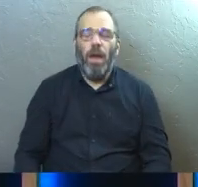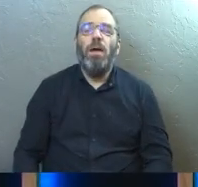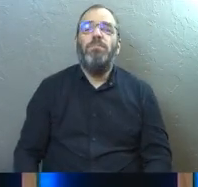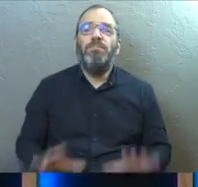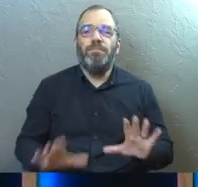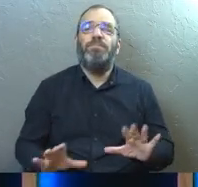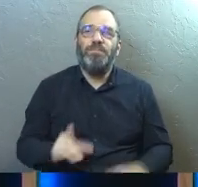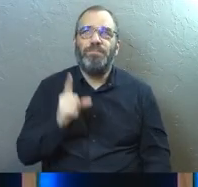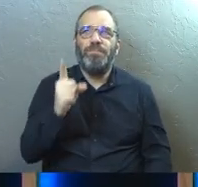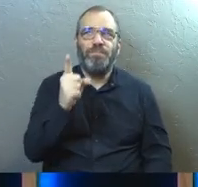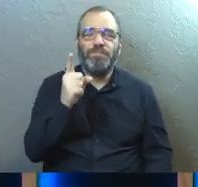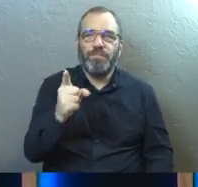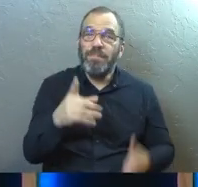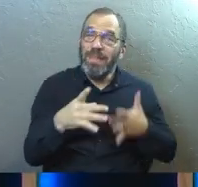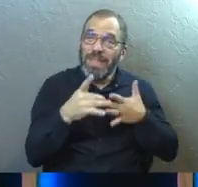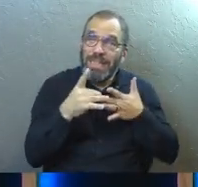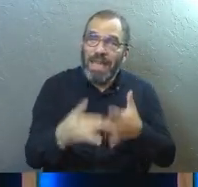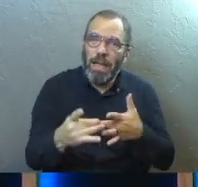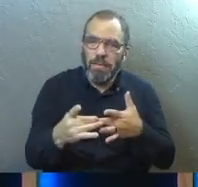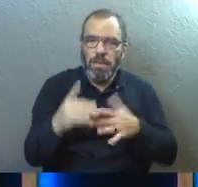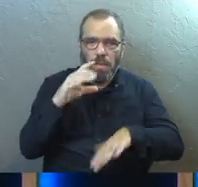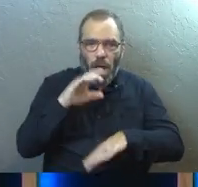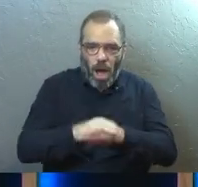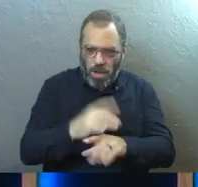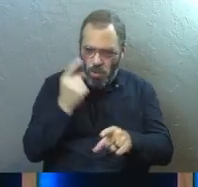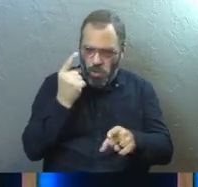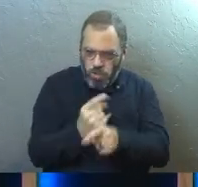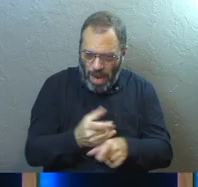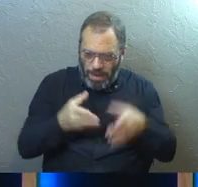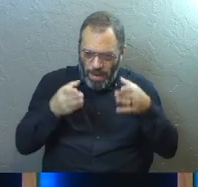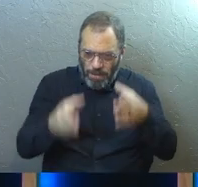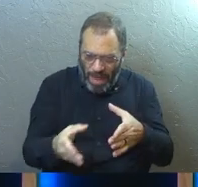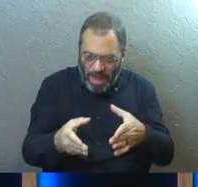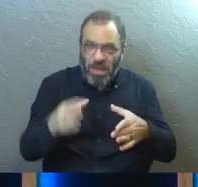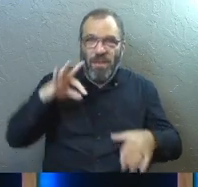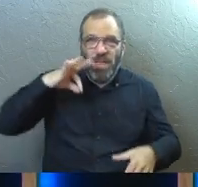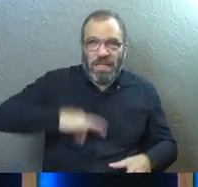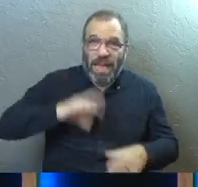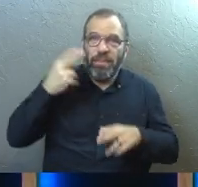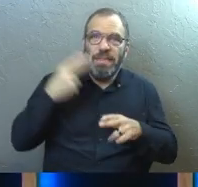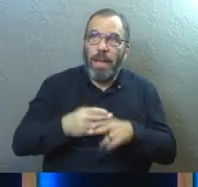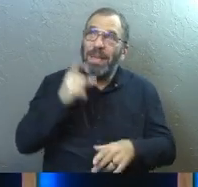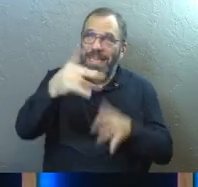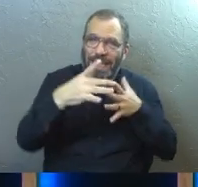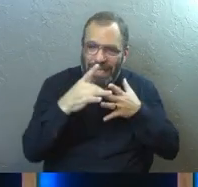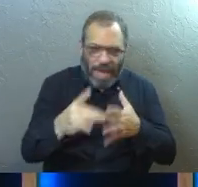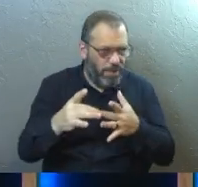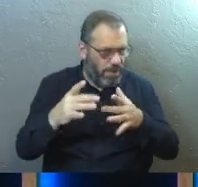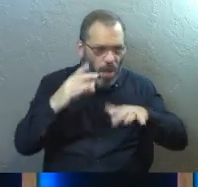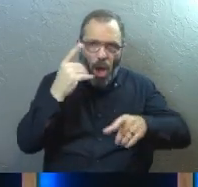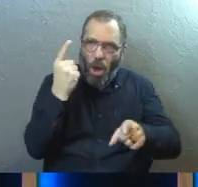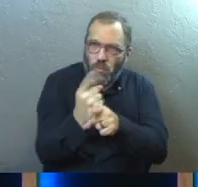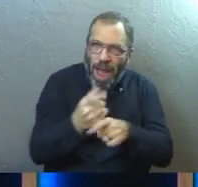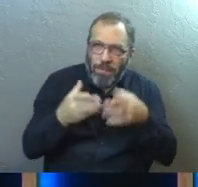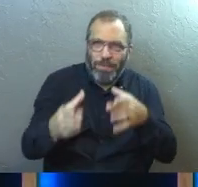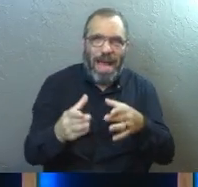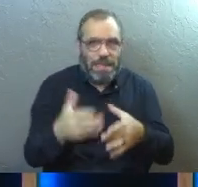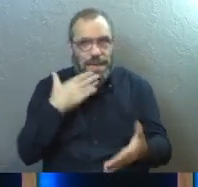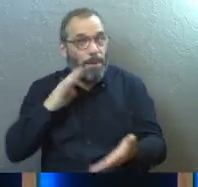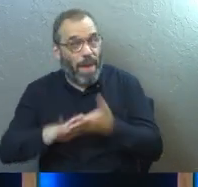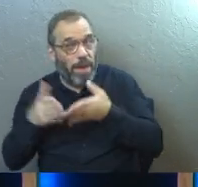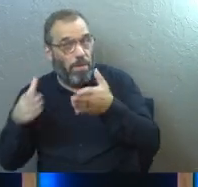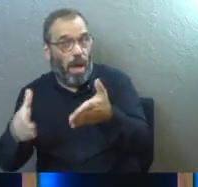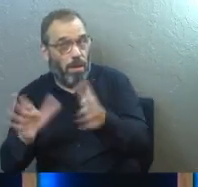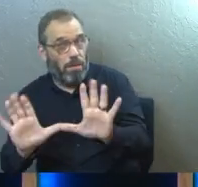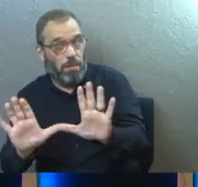So, he guides us on right paths for the sake of his name. He guides us on right paths, not bad